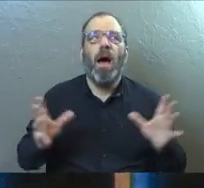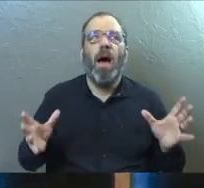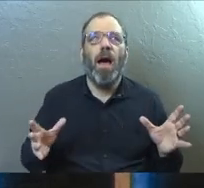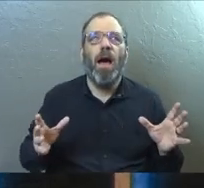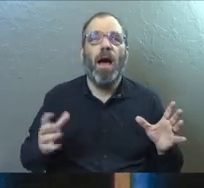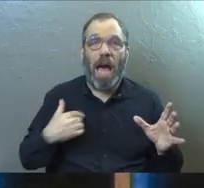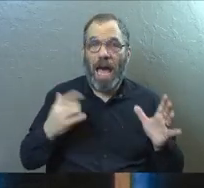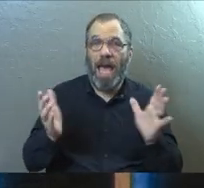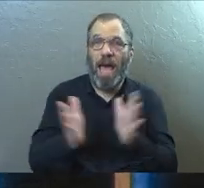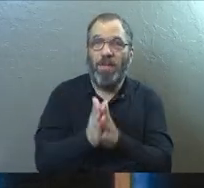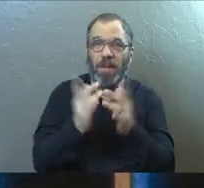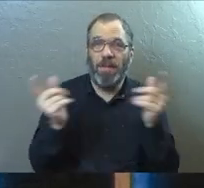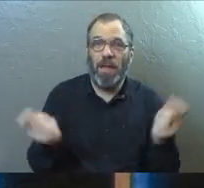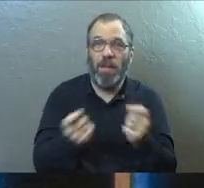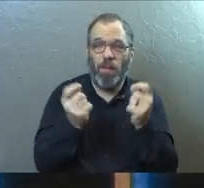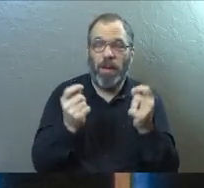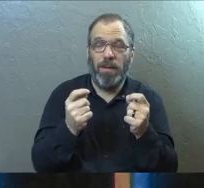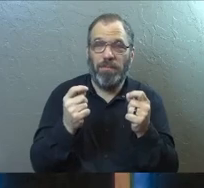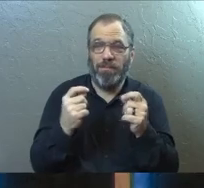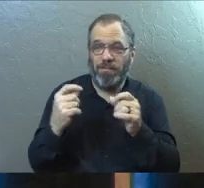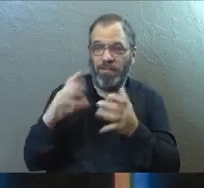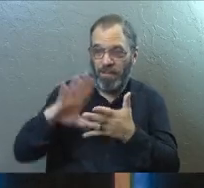have to celebrate them for a second.